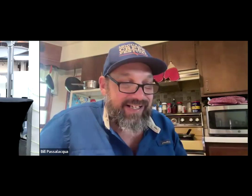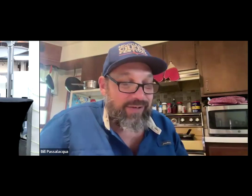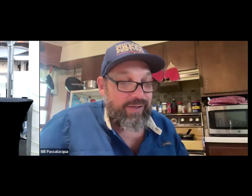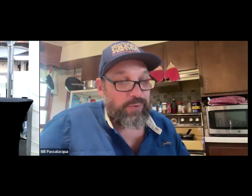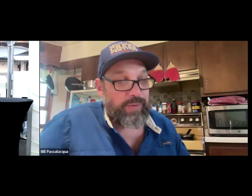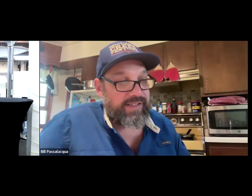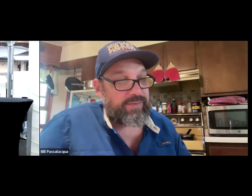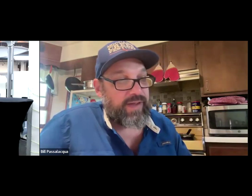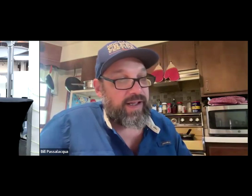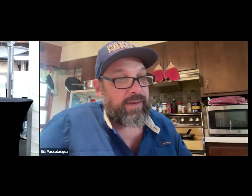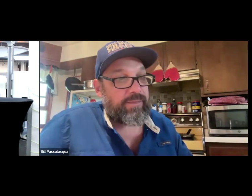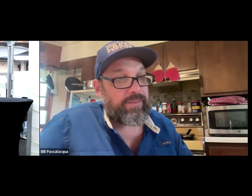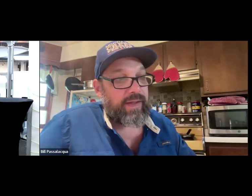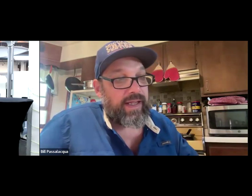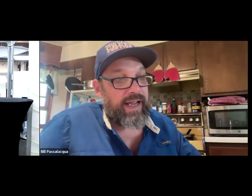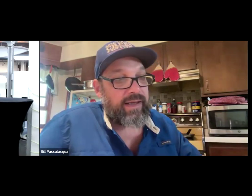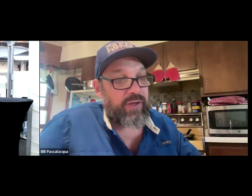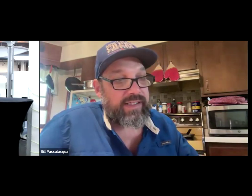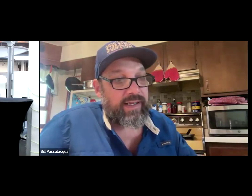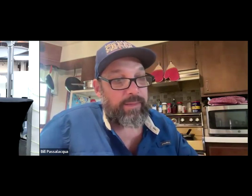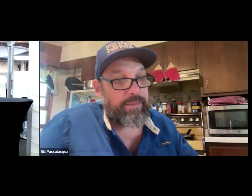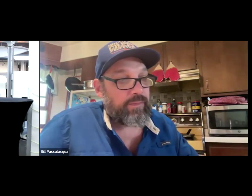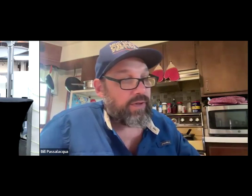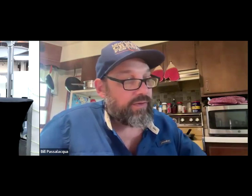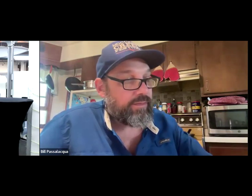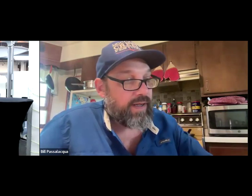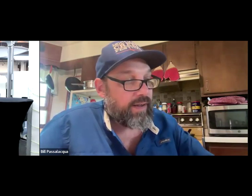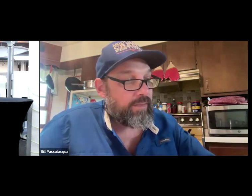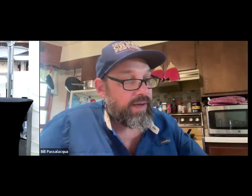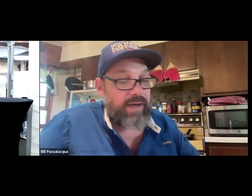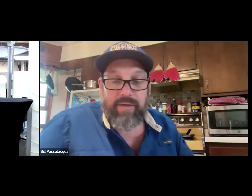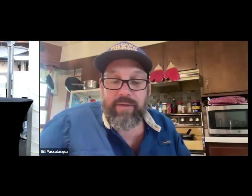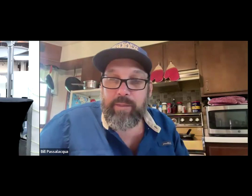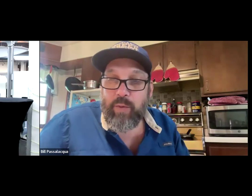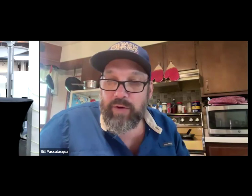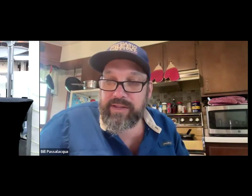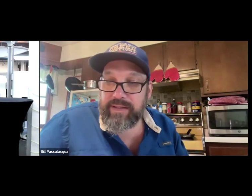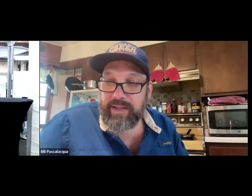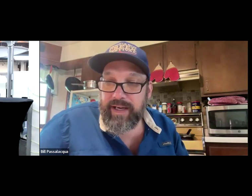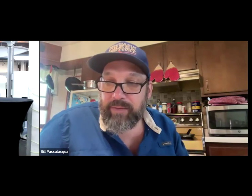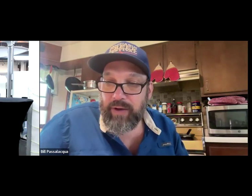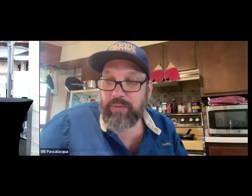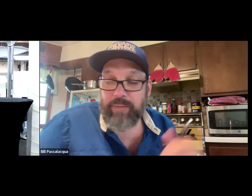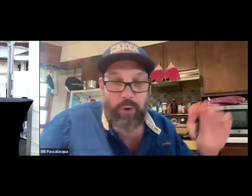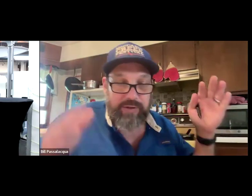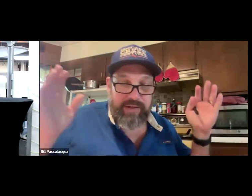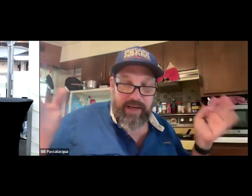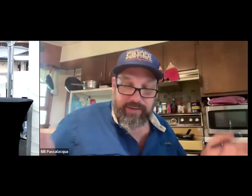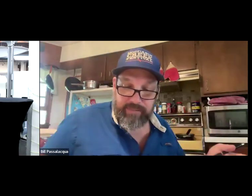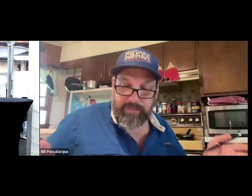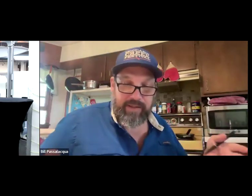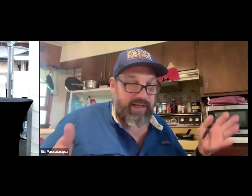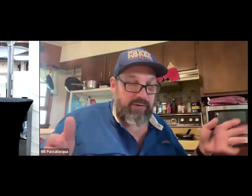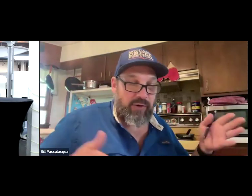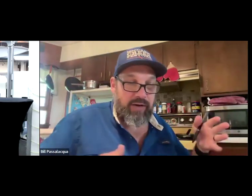I had, I still had a tour bus. I dressed it up with, uh, boards that I hung from ropes on the